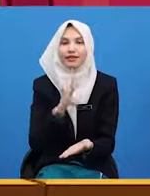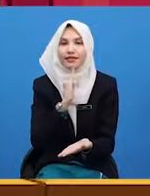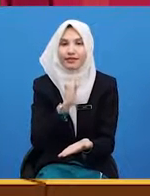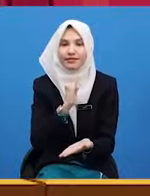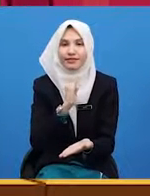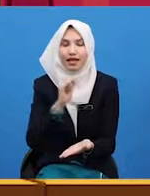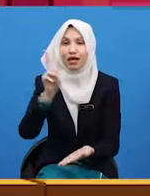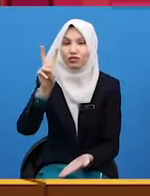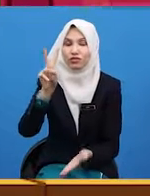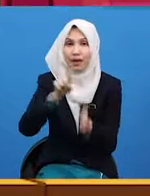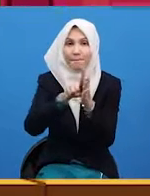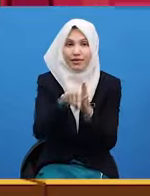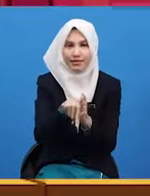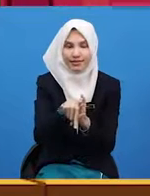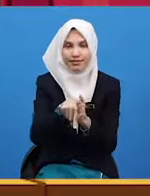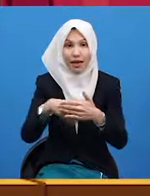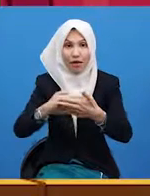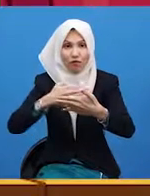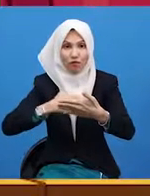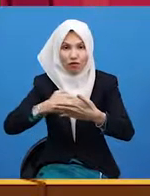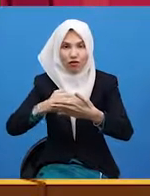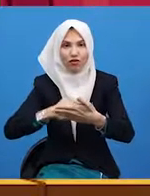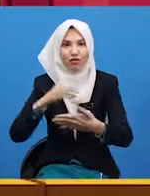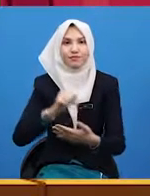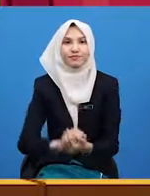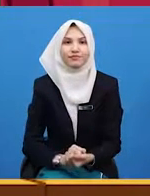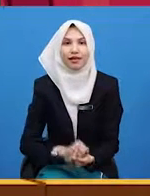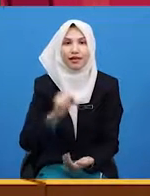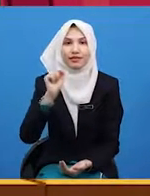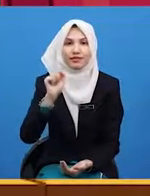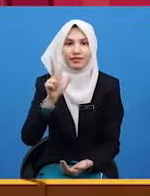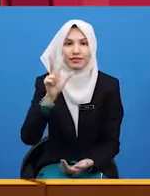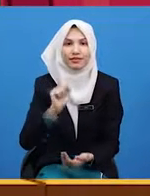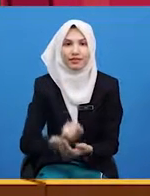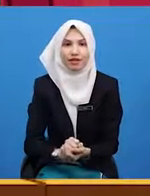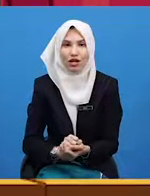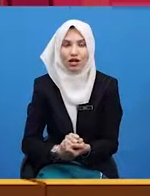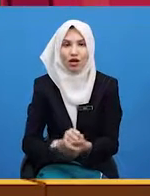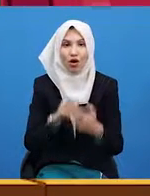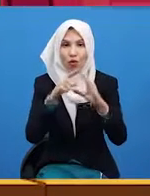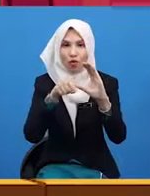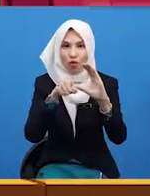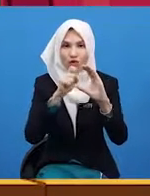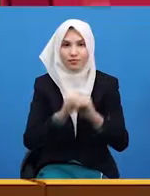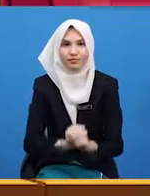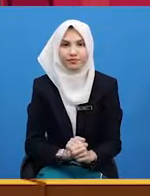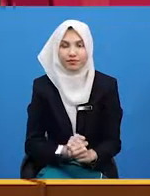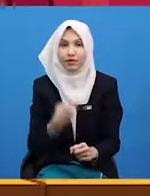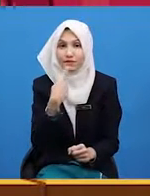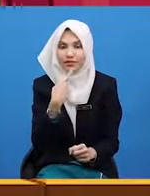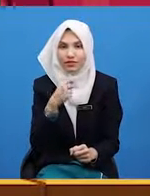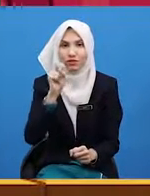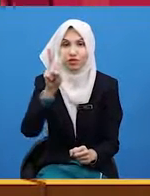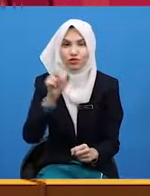before 3 o'clock. So, we say the word 2. It's